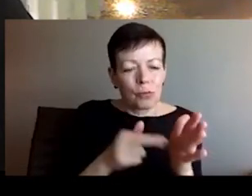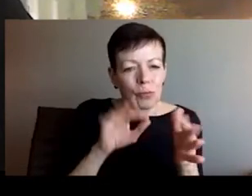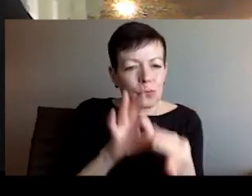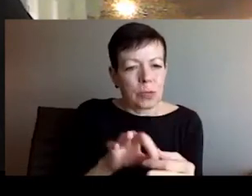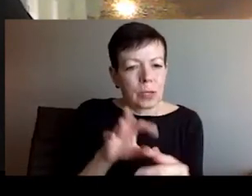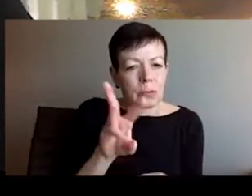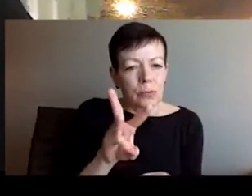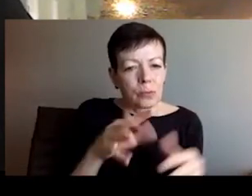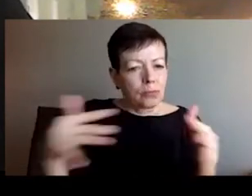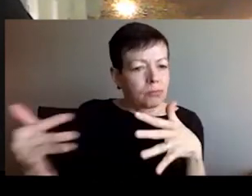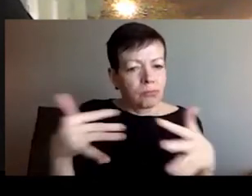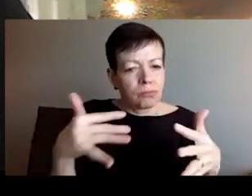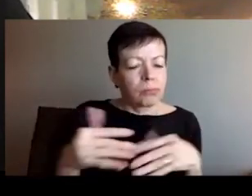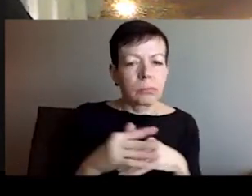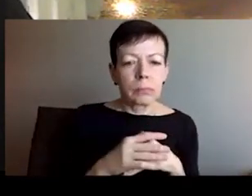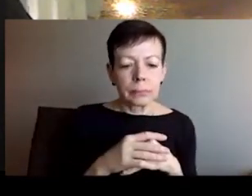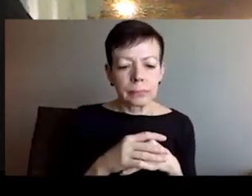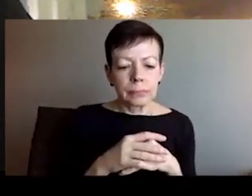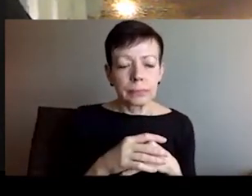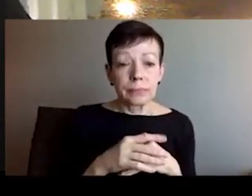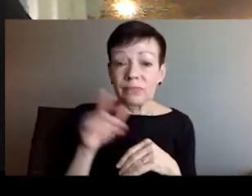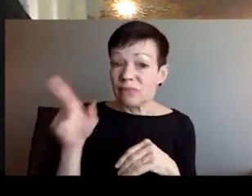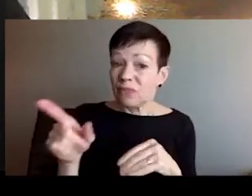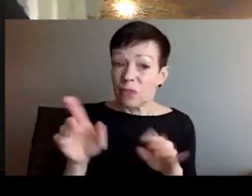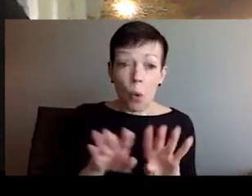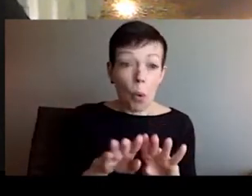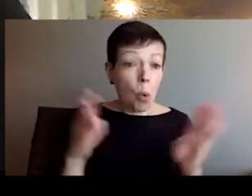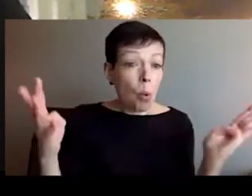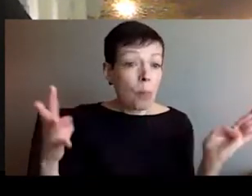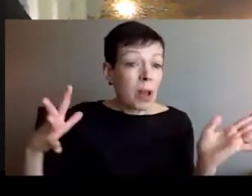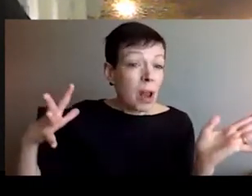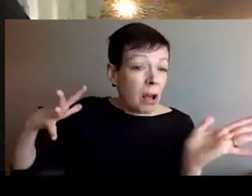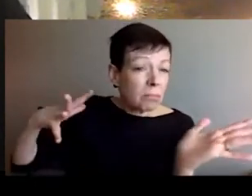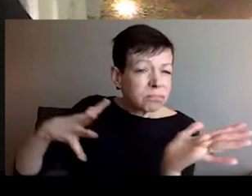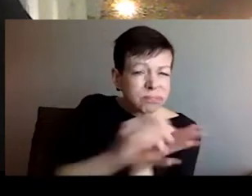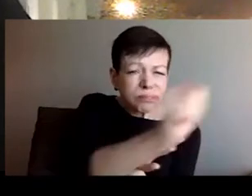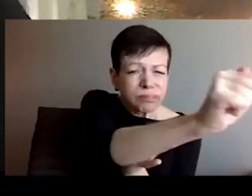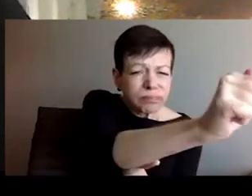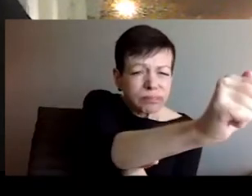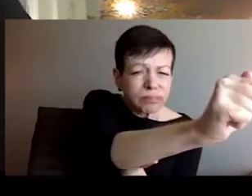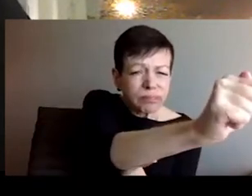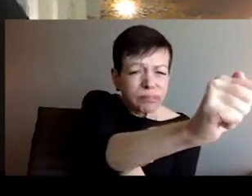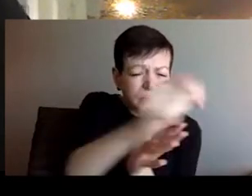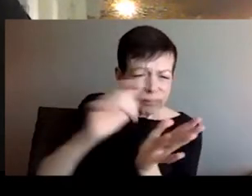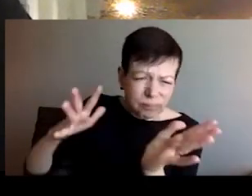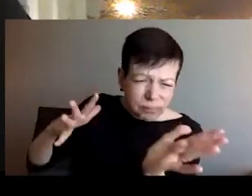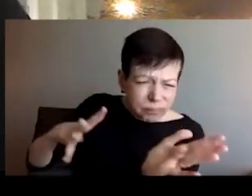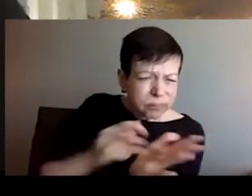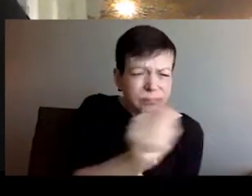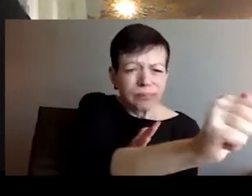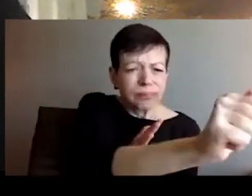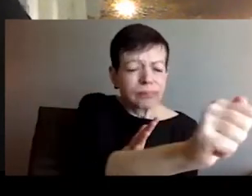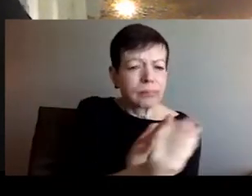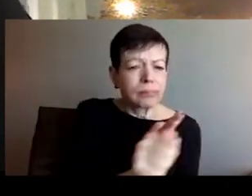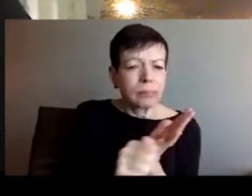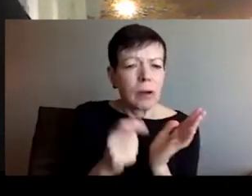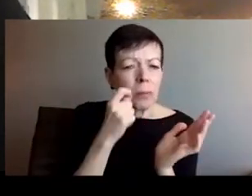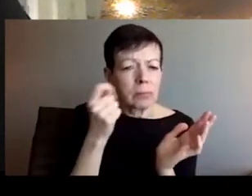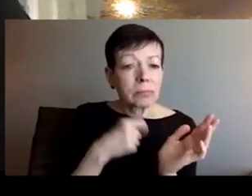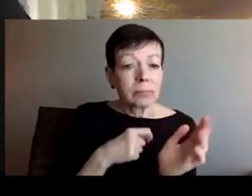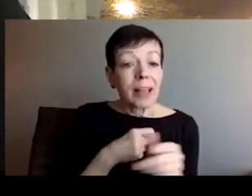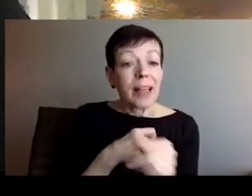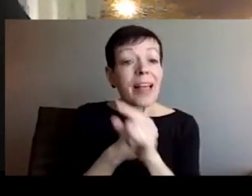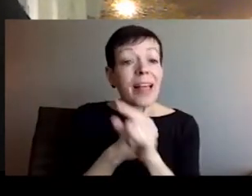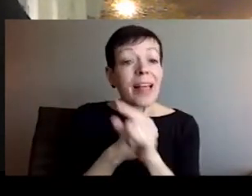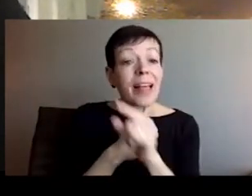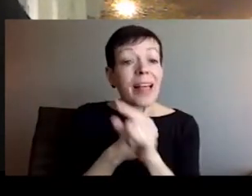independence of some parts of Ukraine. Of course, all of that was just a political manipulation and